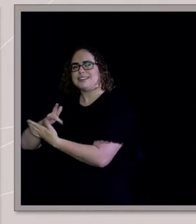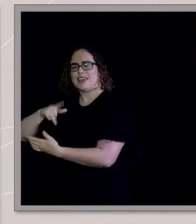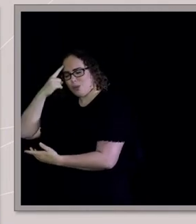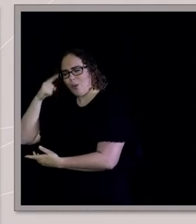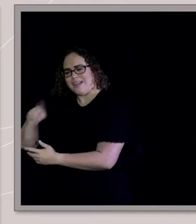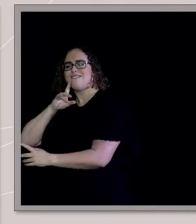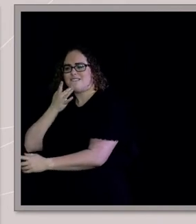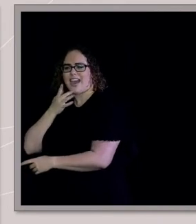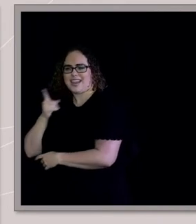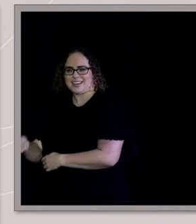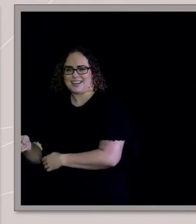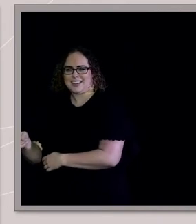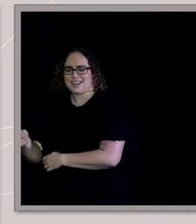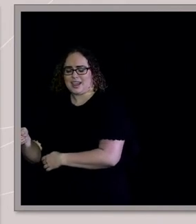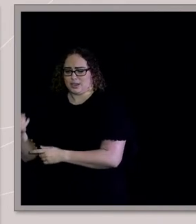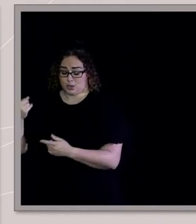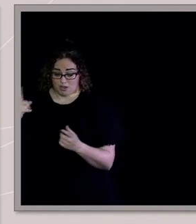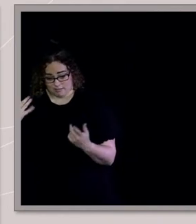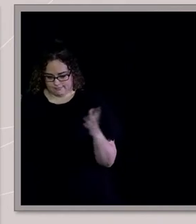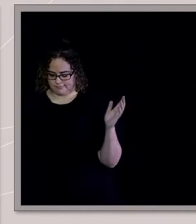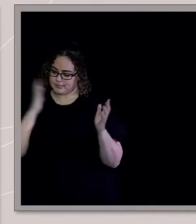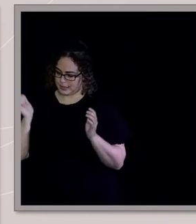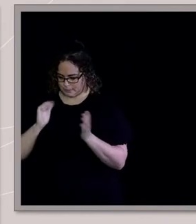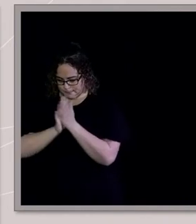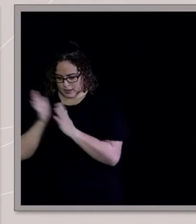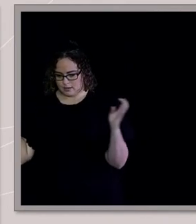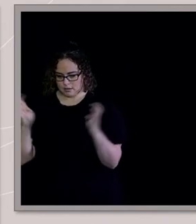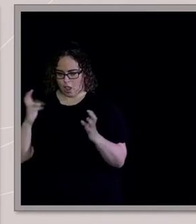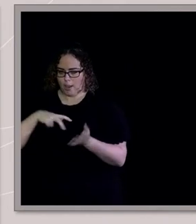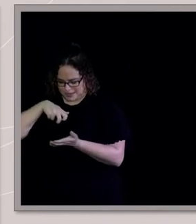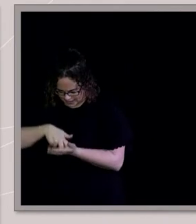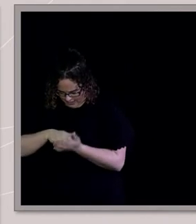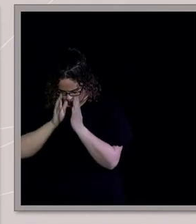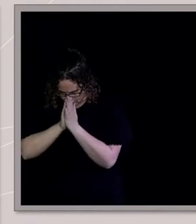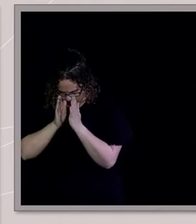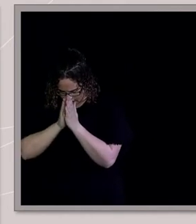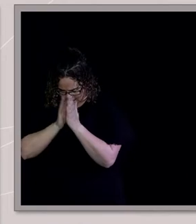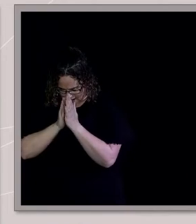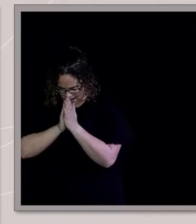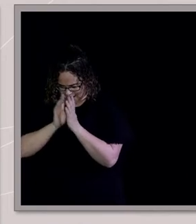And I'm there on my knees praying and I'm losing it. I'm getting really, really, really frustrated.